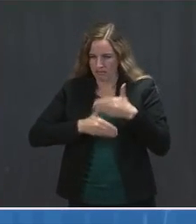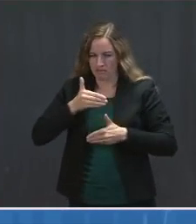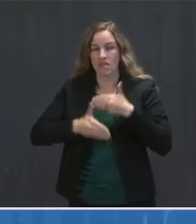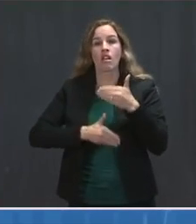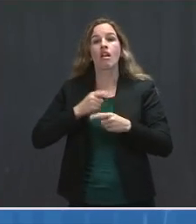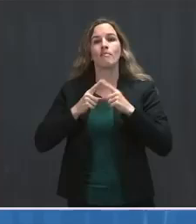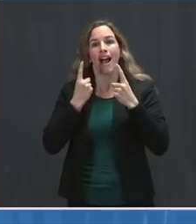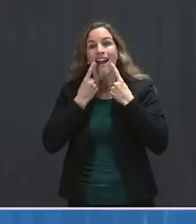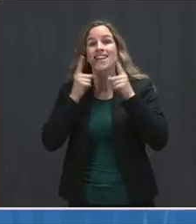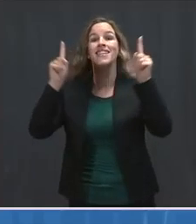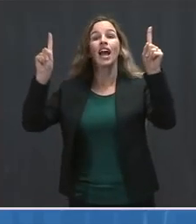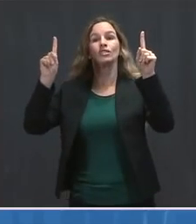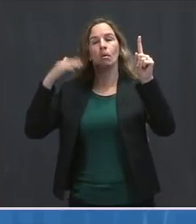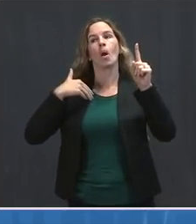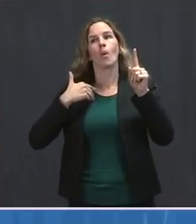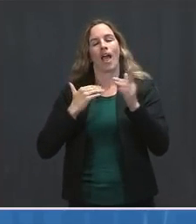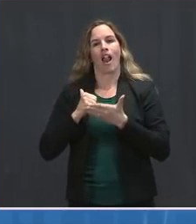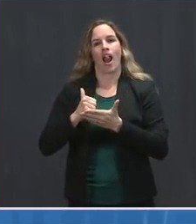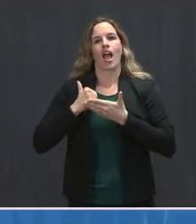journey back to normal life.